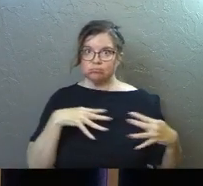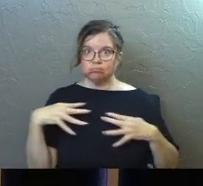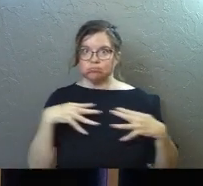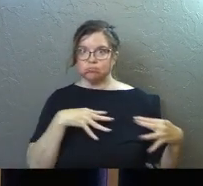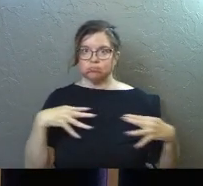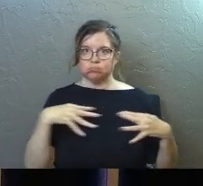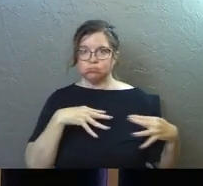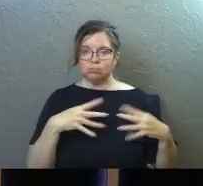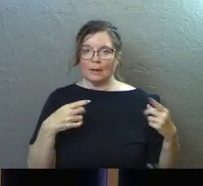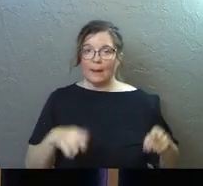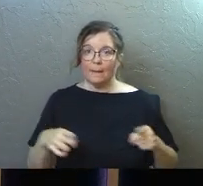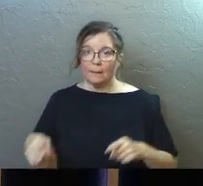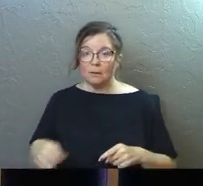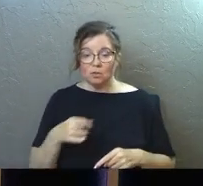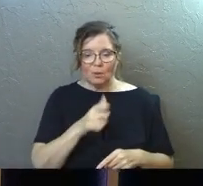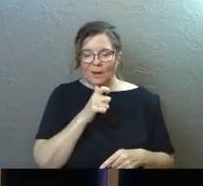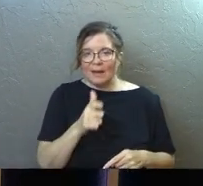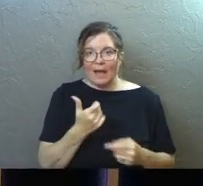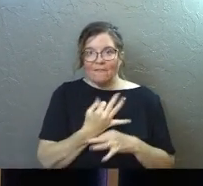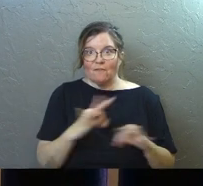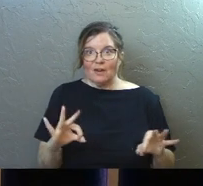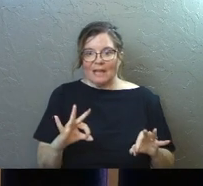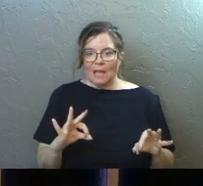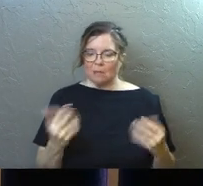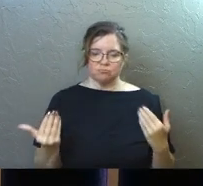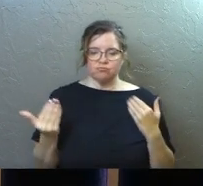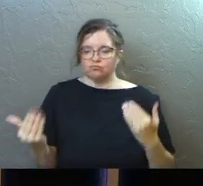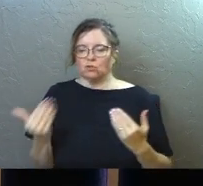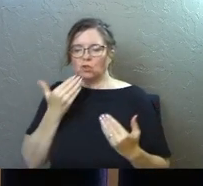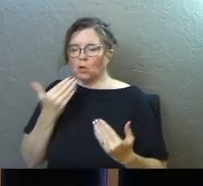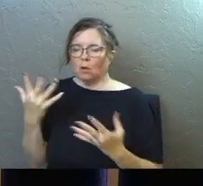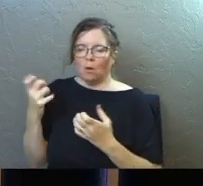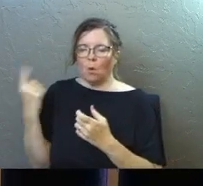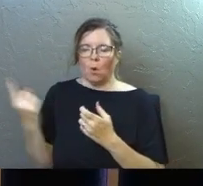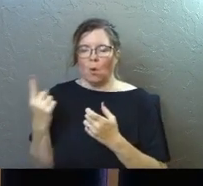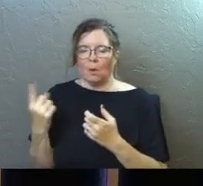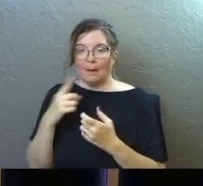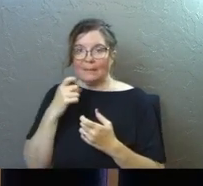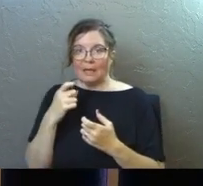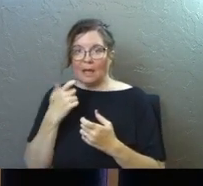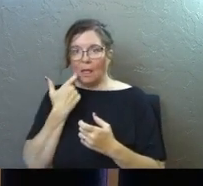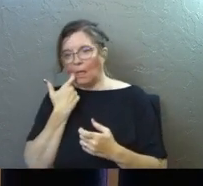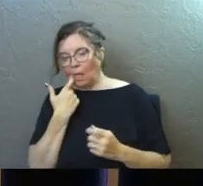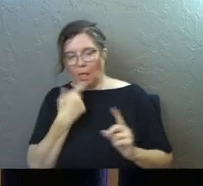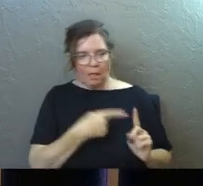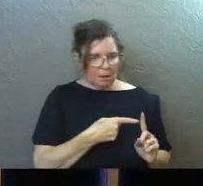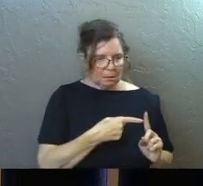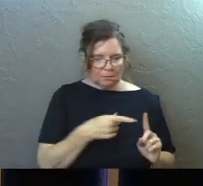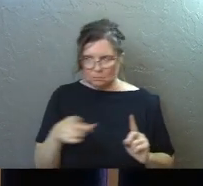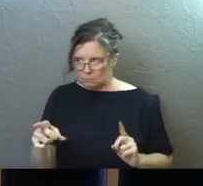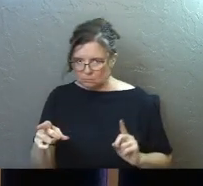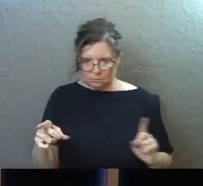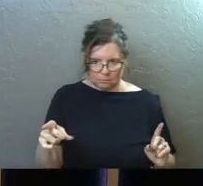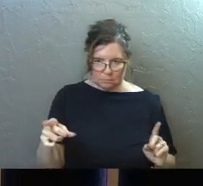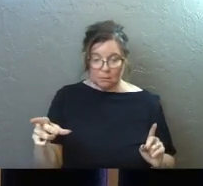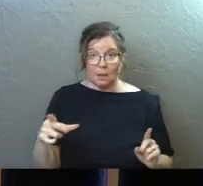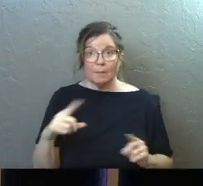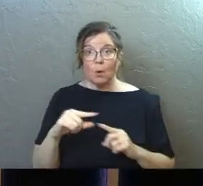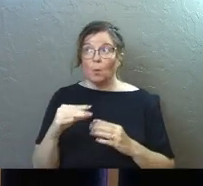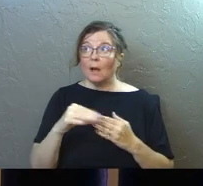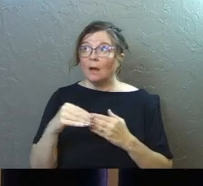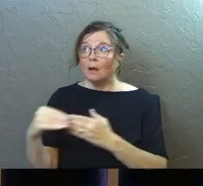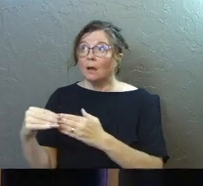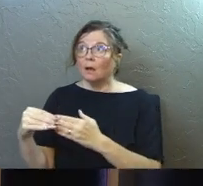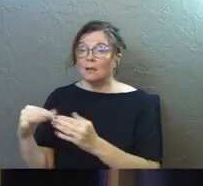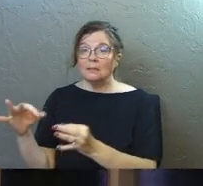battle. So you are not free to carry out your good intentions because your flesh is still there. But when you're directed by the spirit,